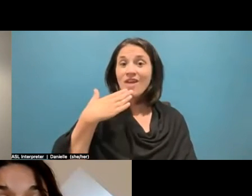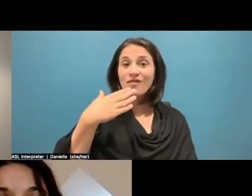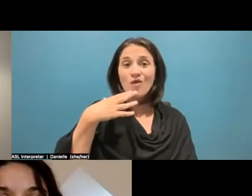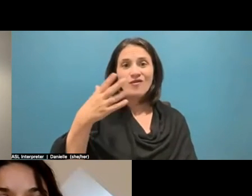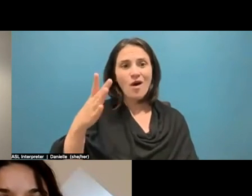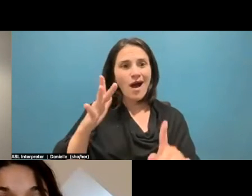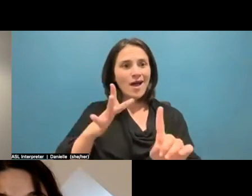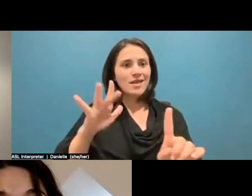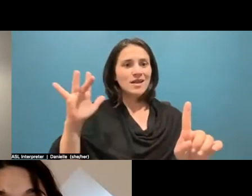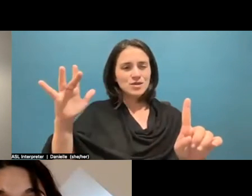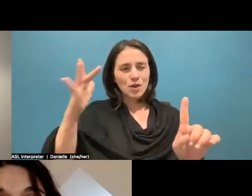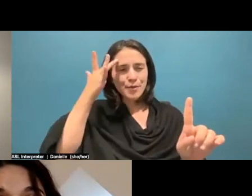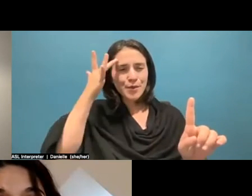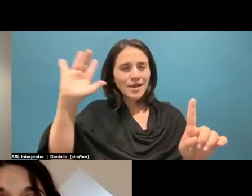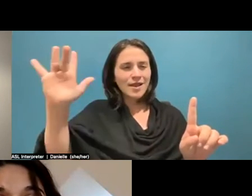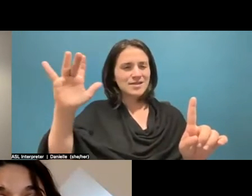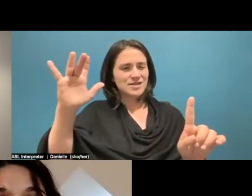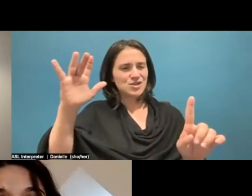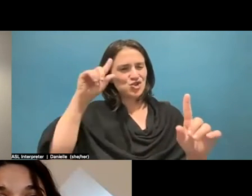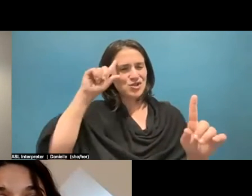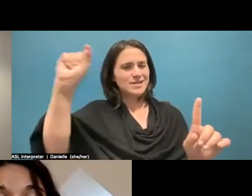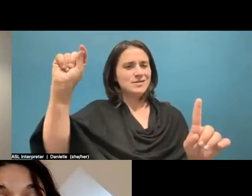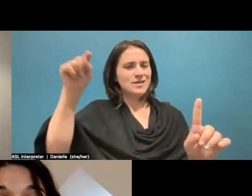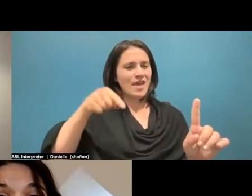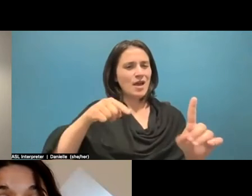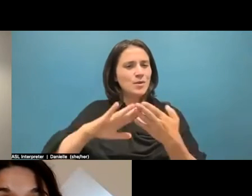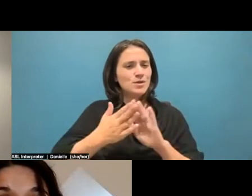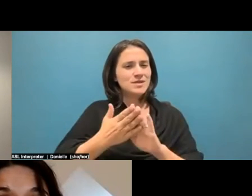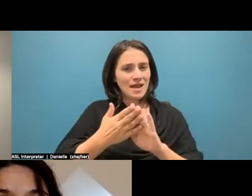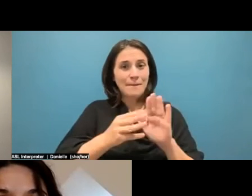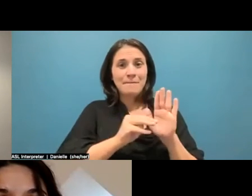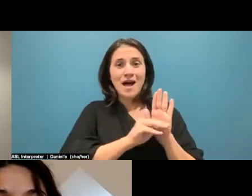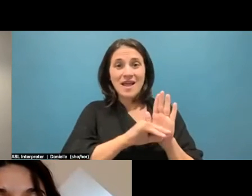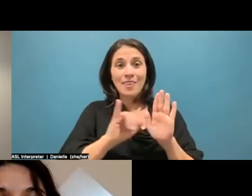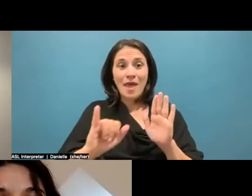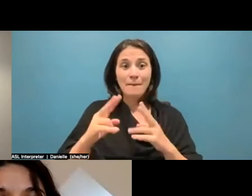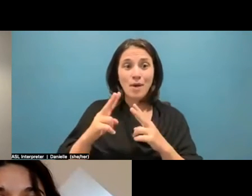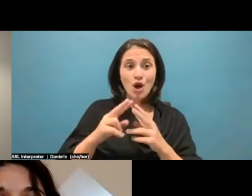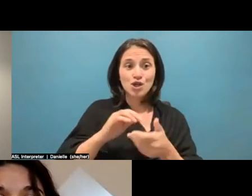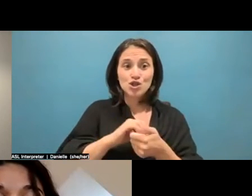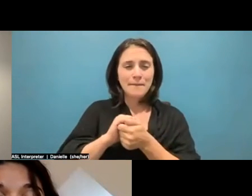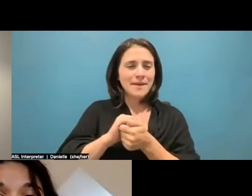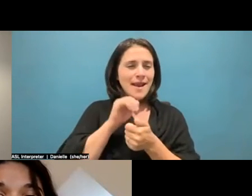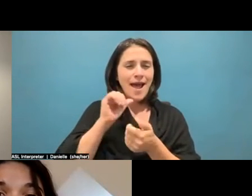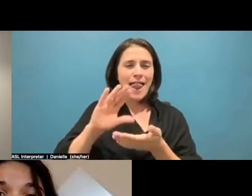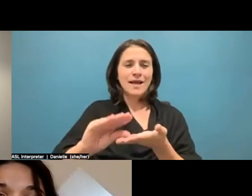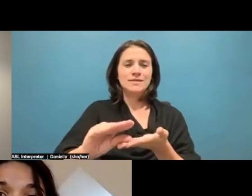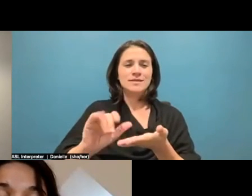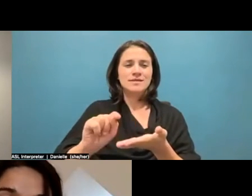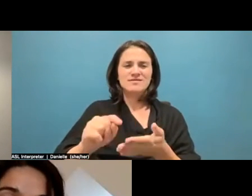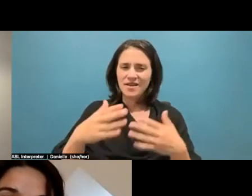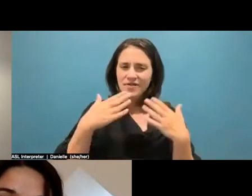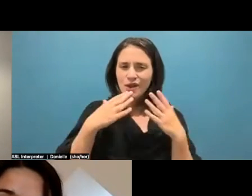and simple genius of the community and modeling a partnership that doesn't lessen it. Please share about the ways you've combated